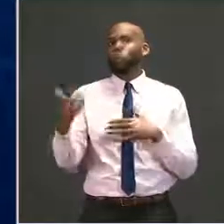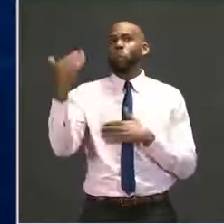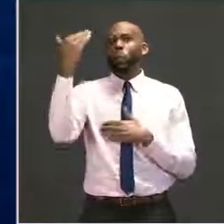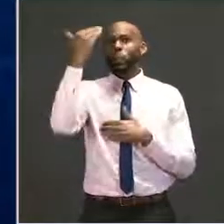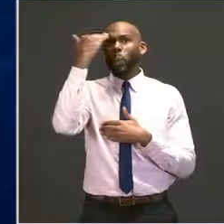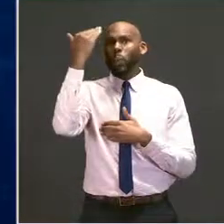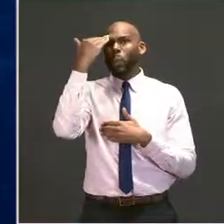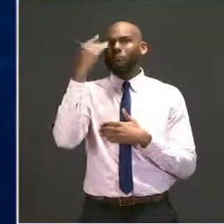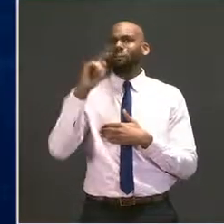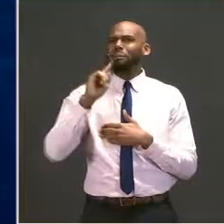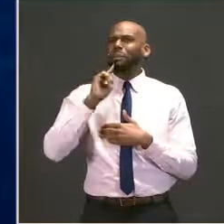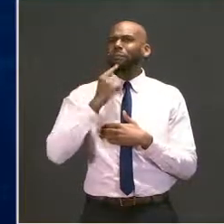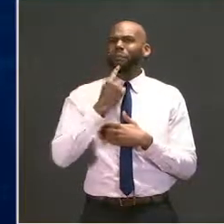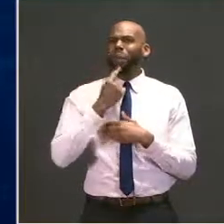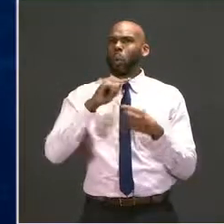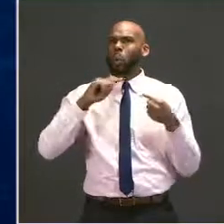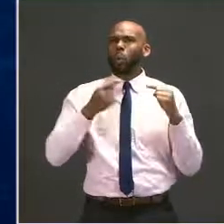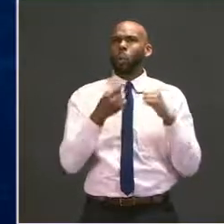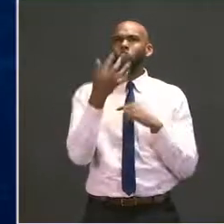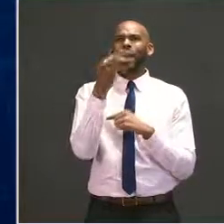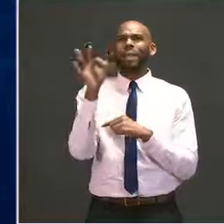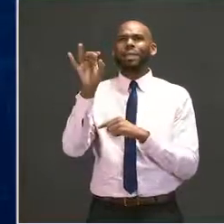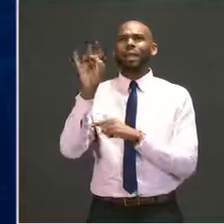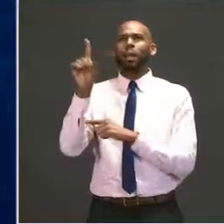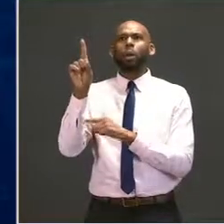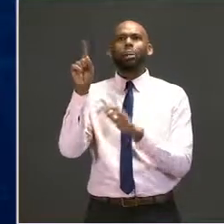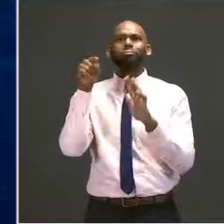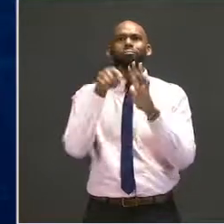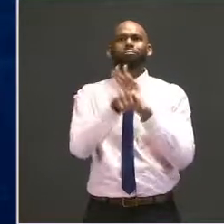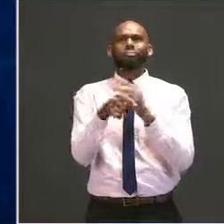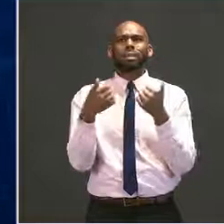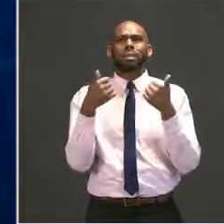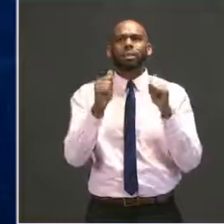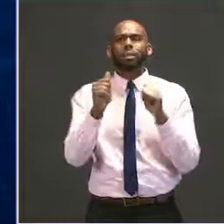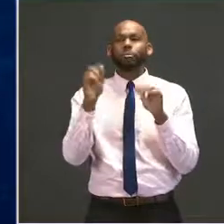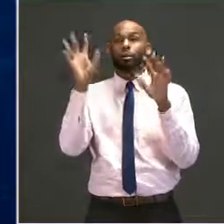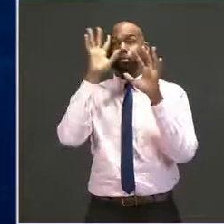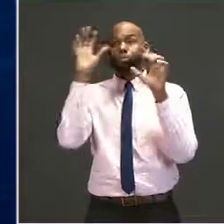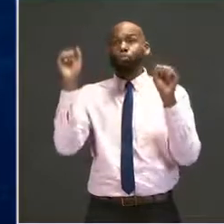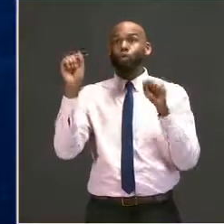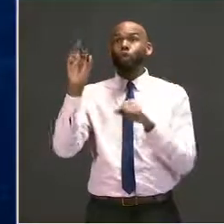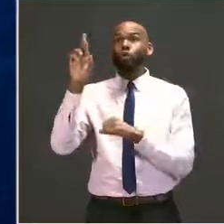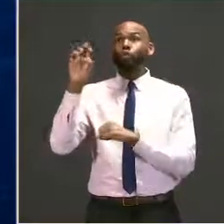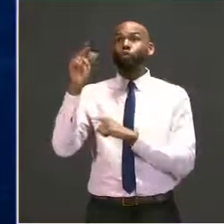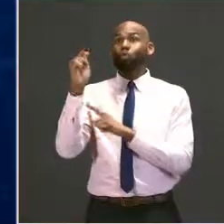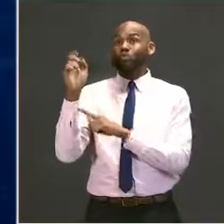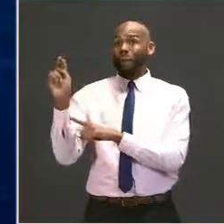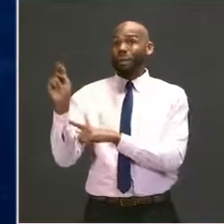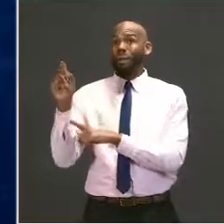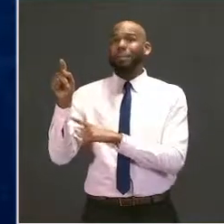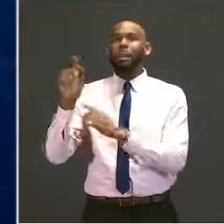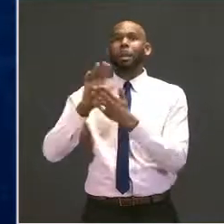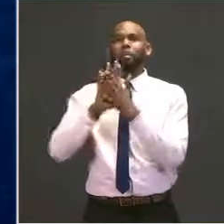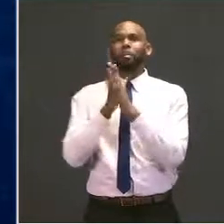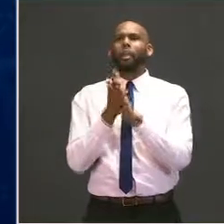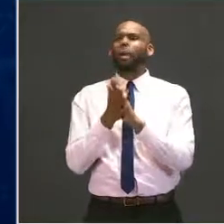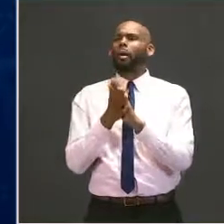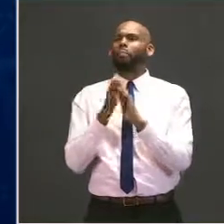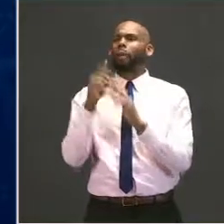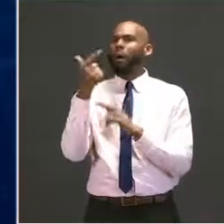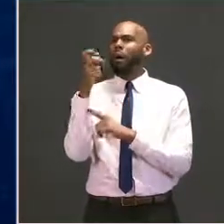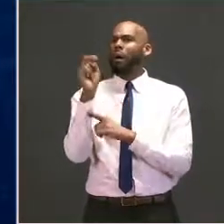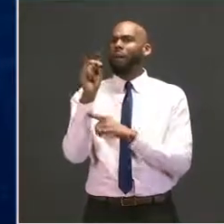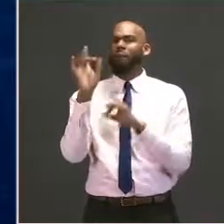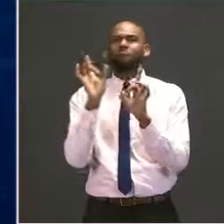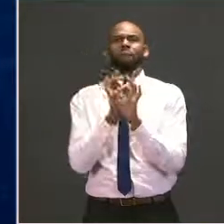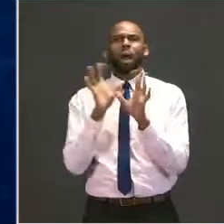severely wounded in a 1981 assassination attempt on President Reagan and later became a prominent gun violence prevention